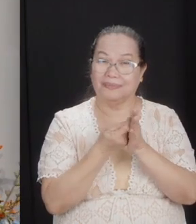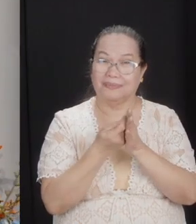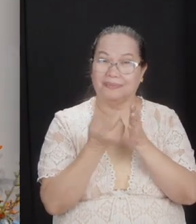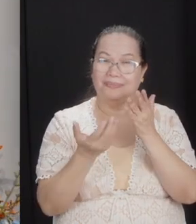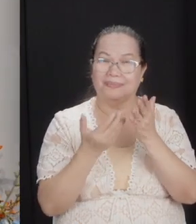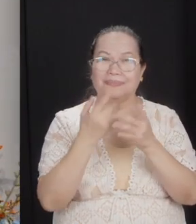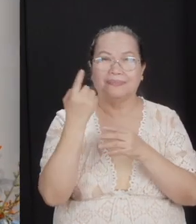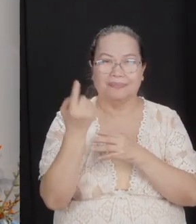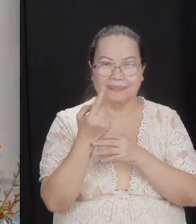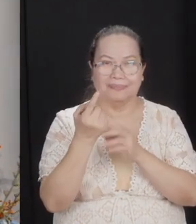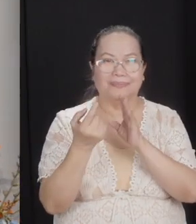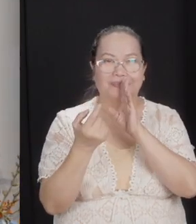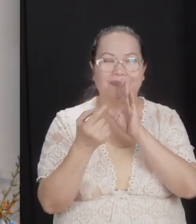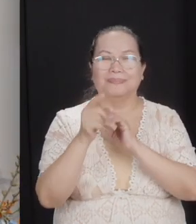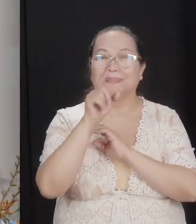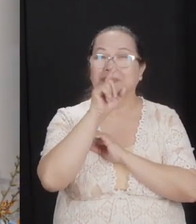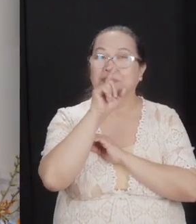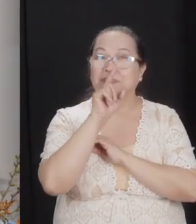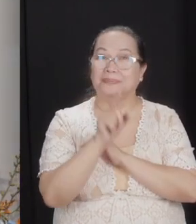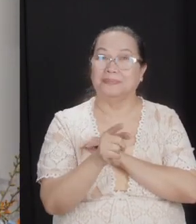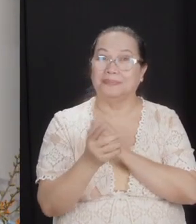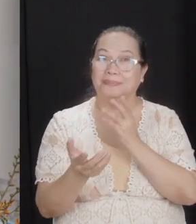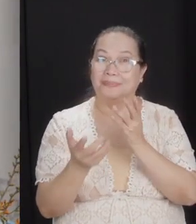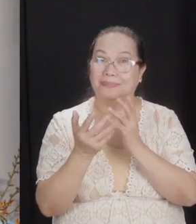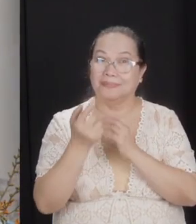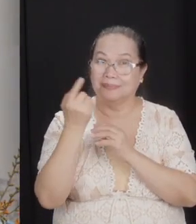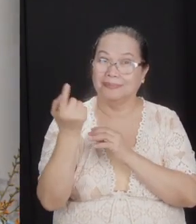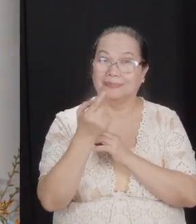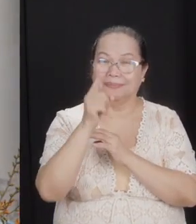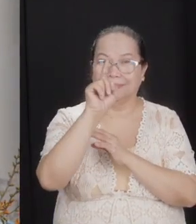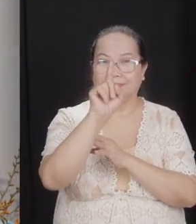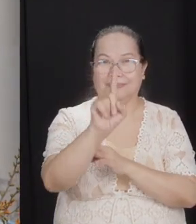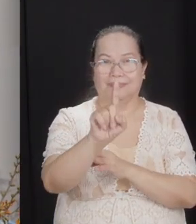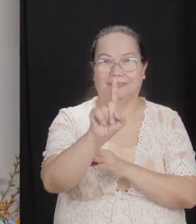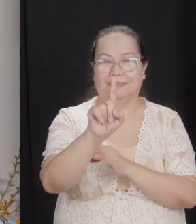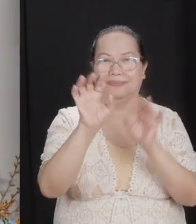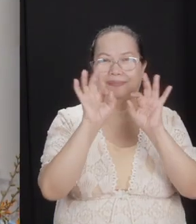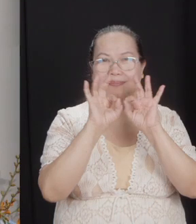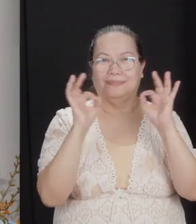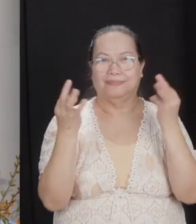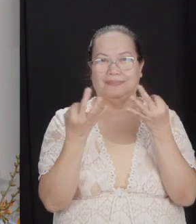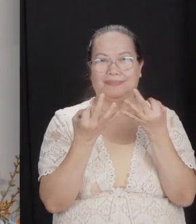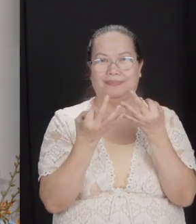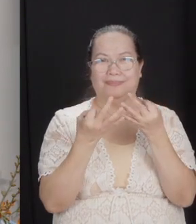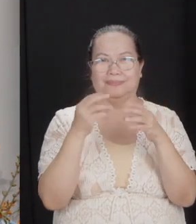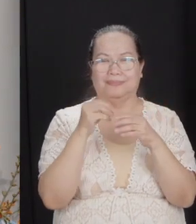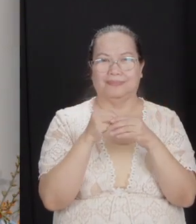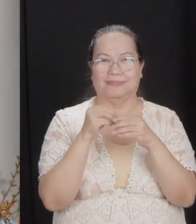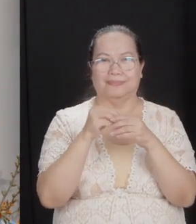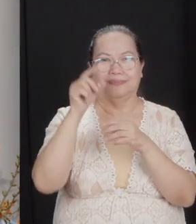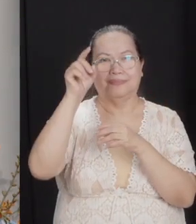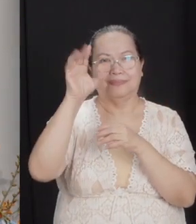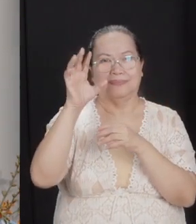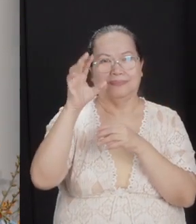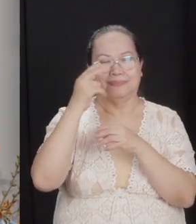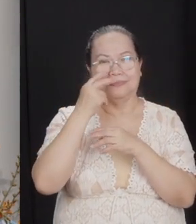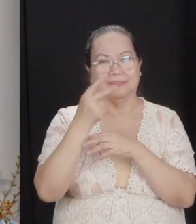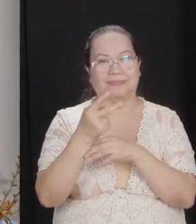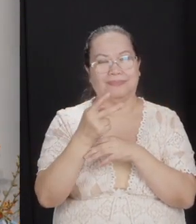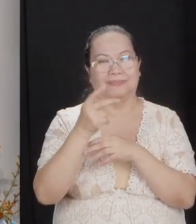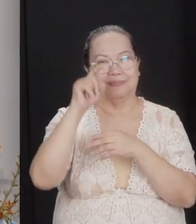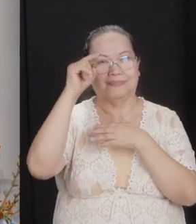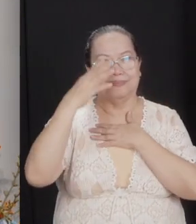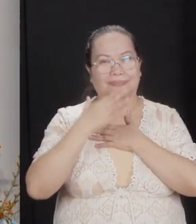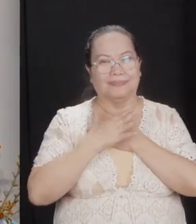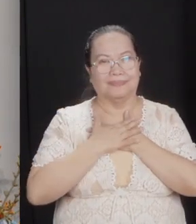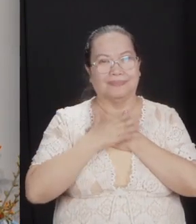it always be so. May we always be one family in the sight of God by the grace